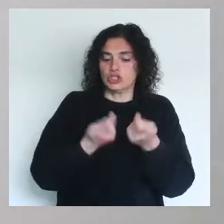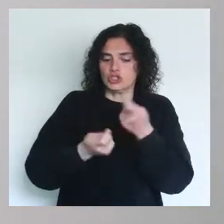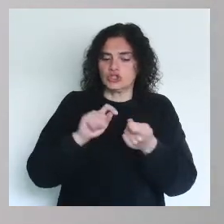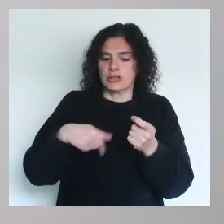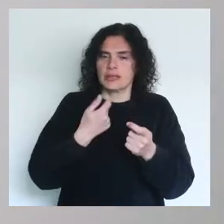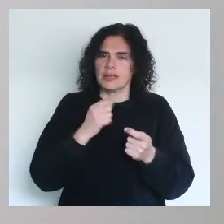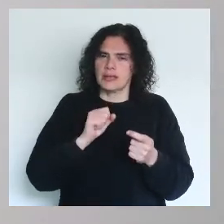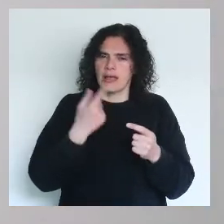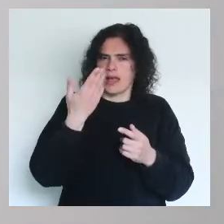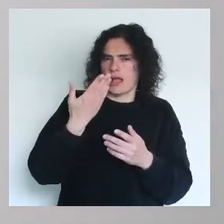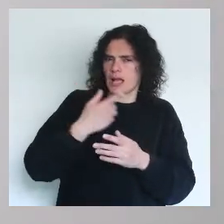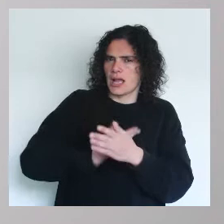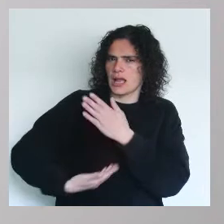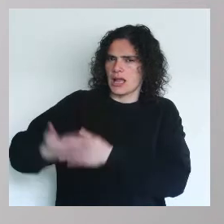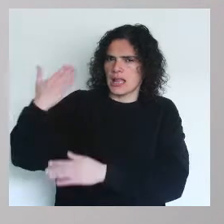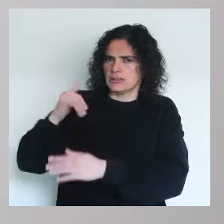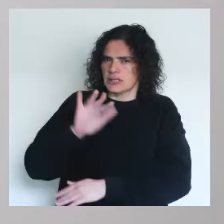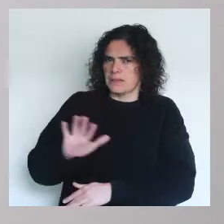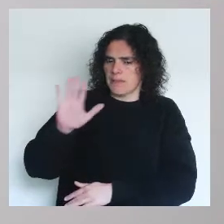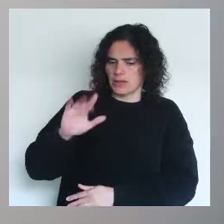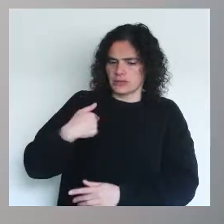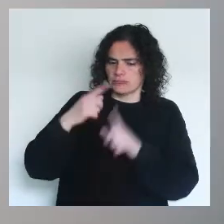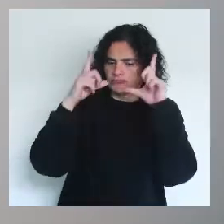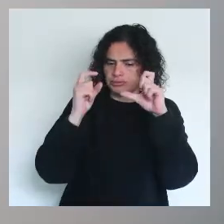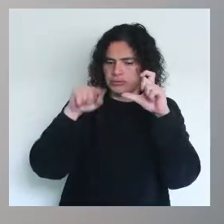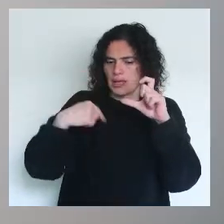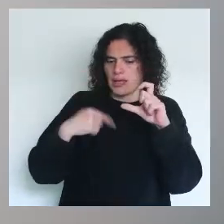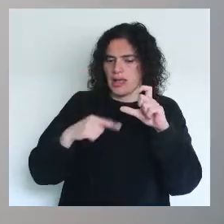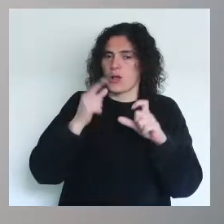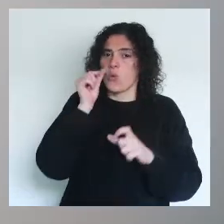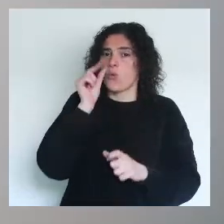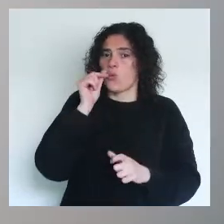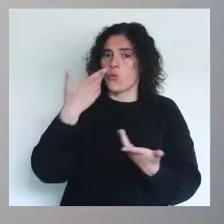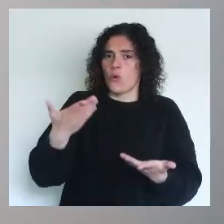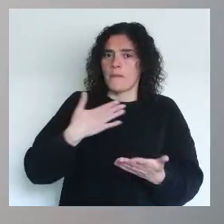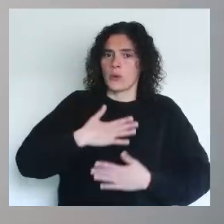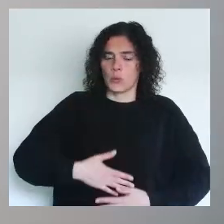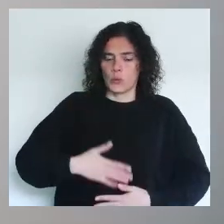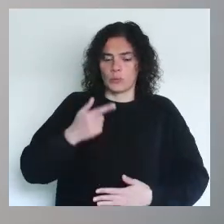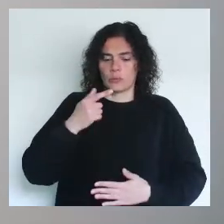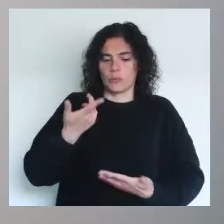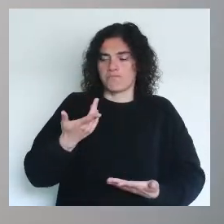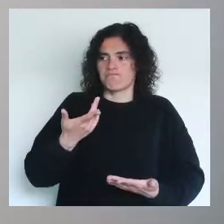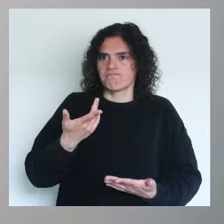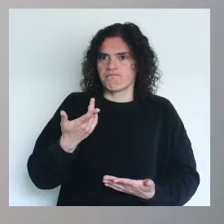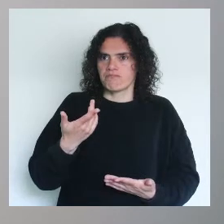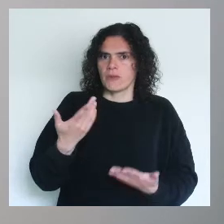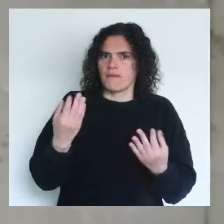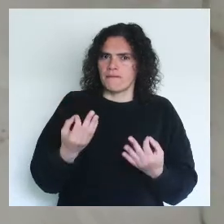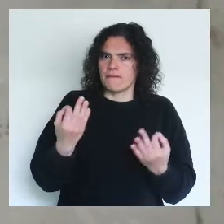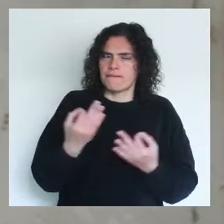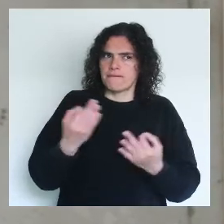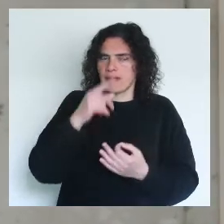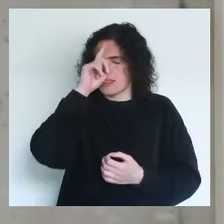like the Degas sculpture, a very classical image. This photography of a man's body very